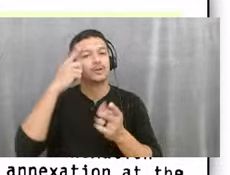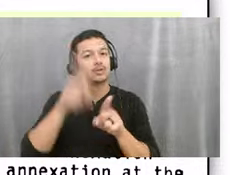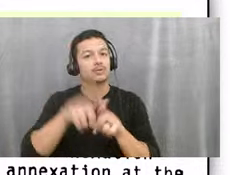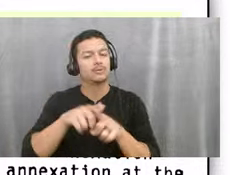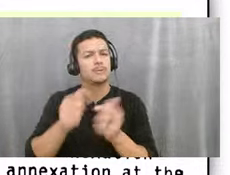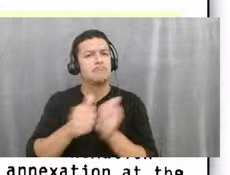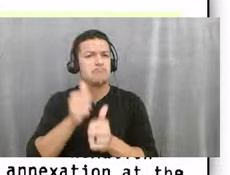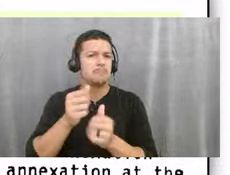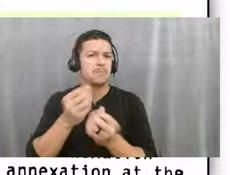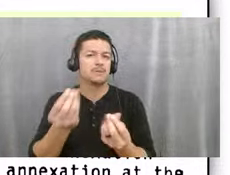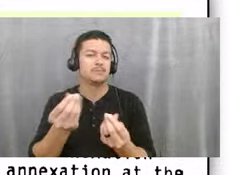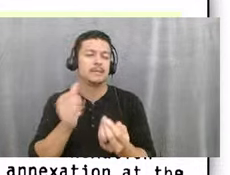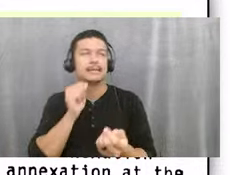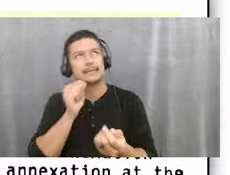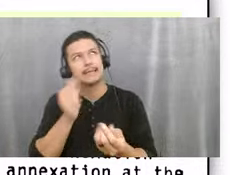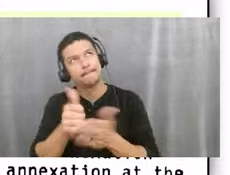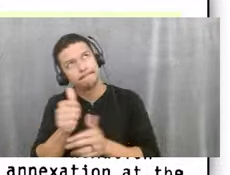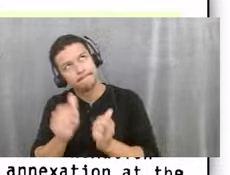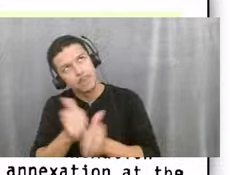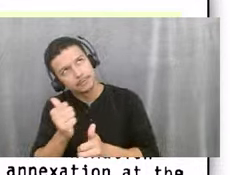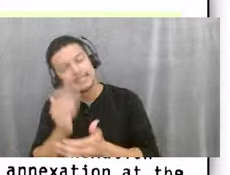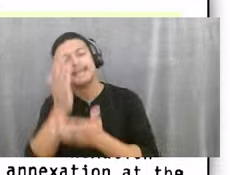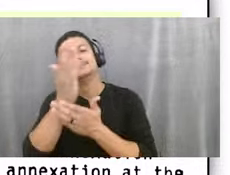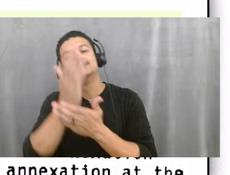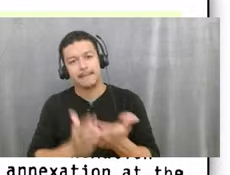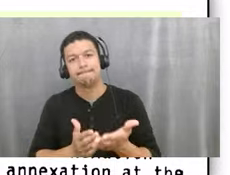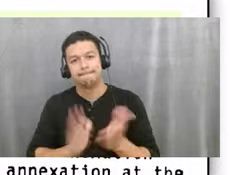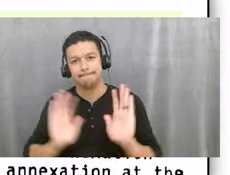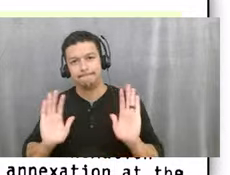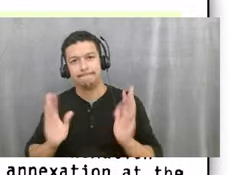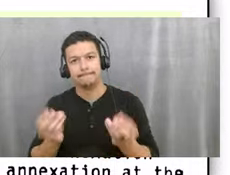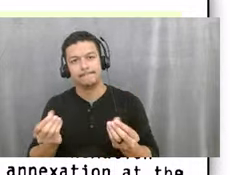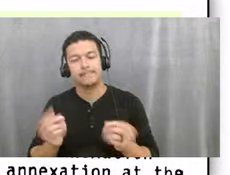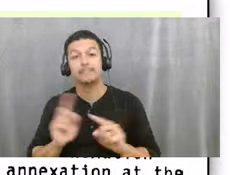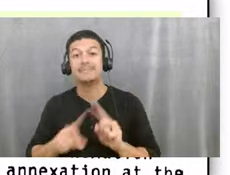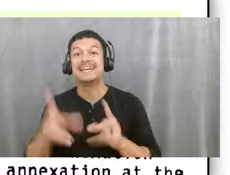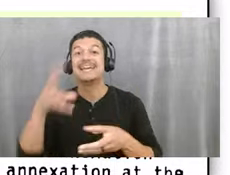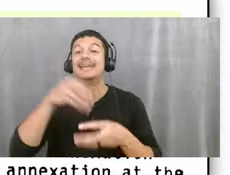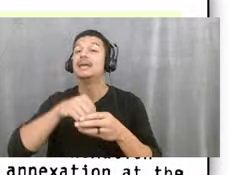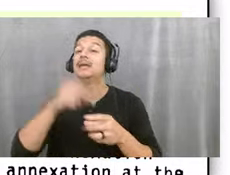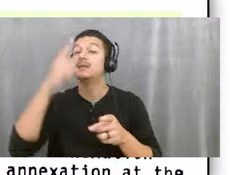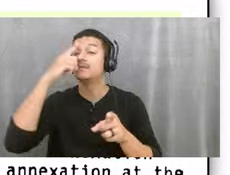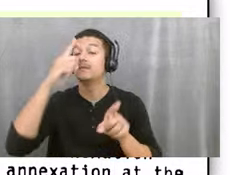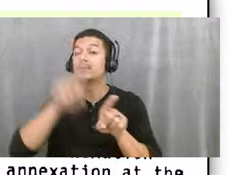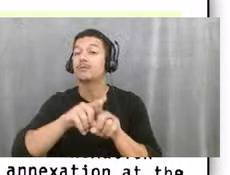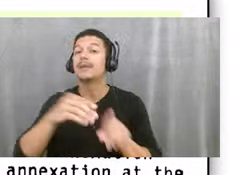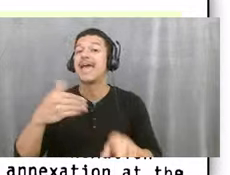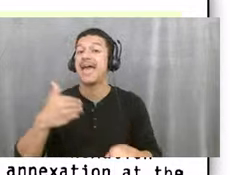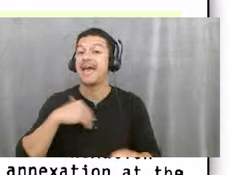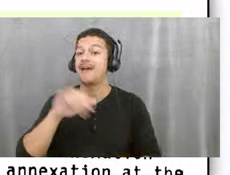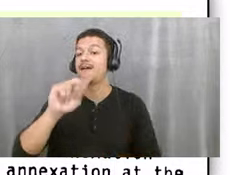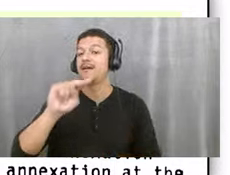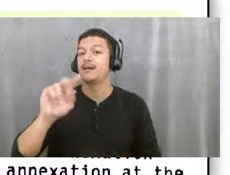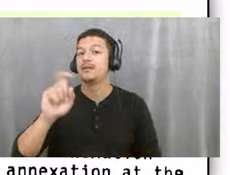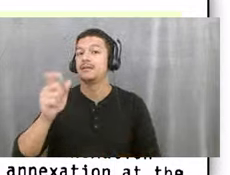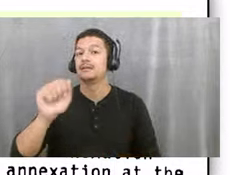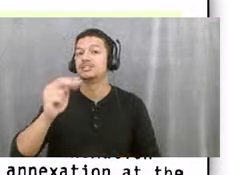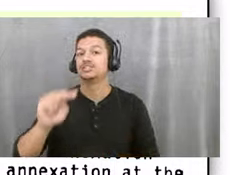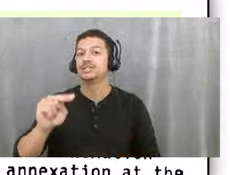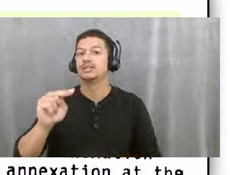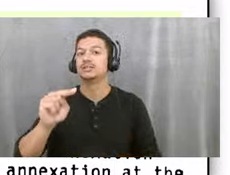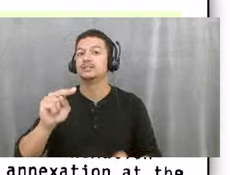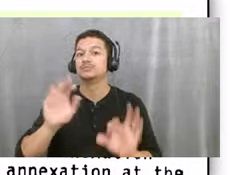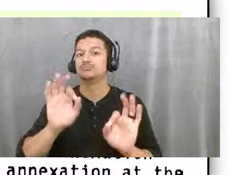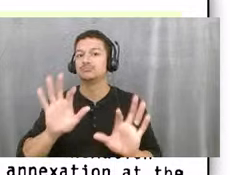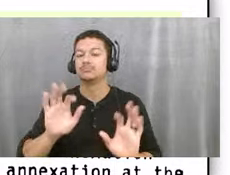the right word for some of these properties. And within these agreements, there are annexation clauses. These annexation clauses essentially